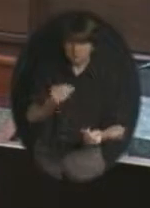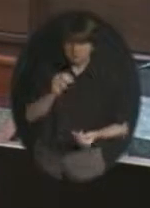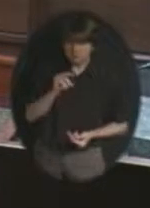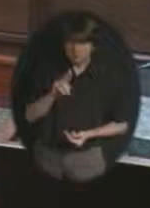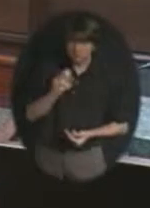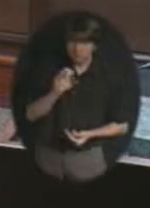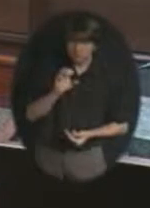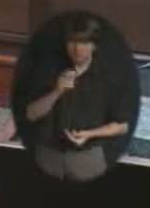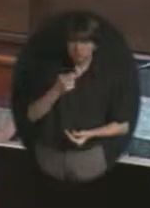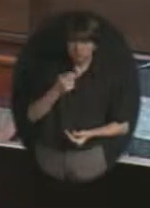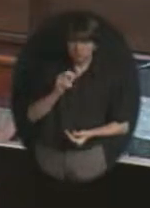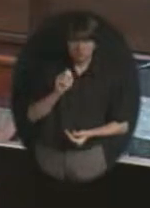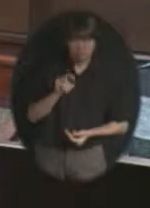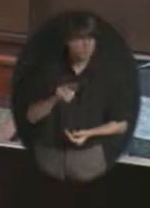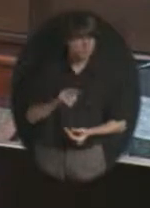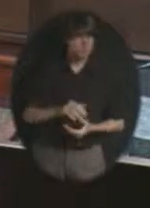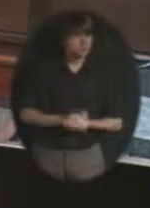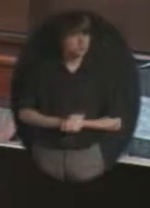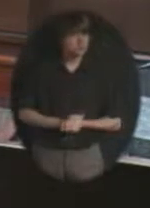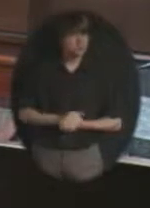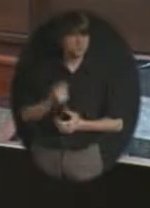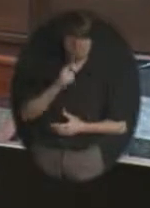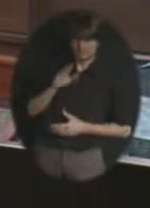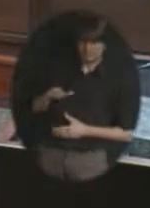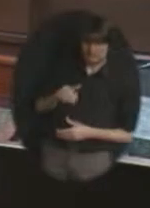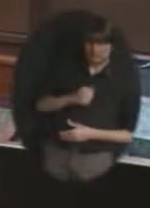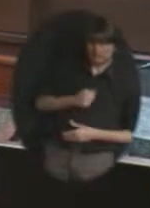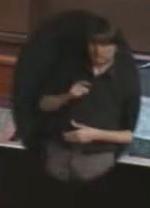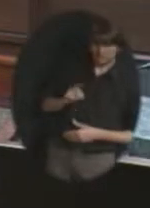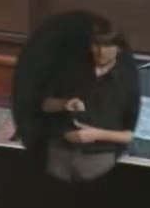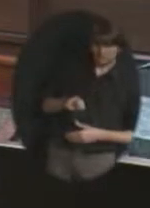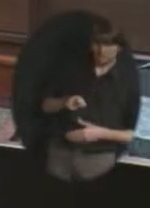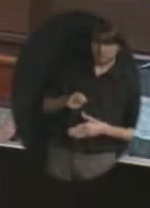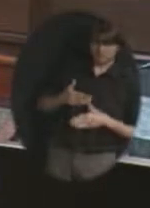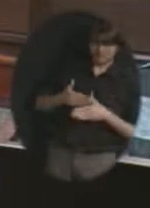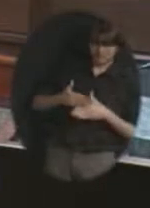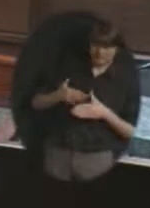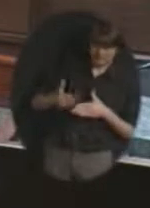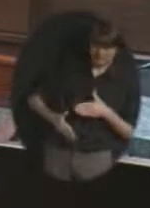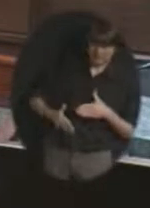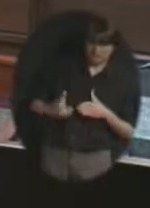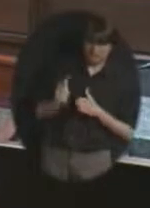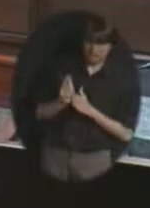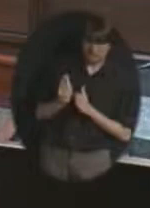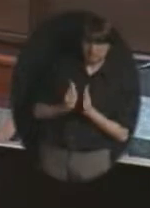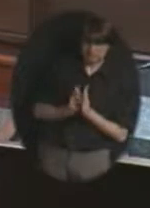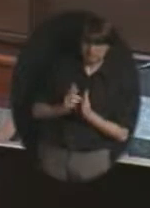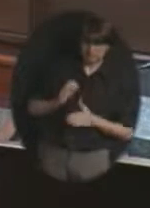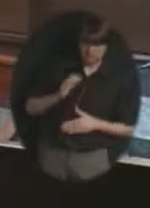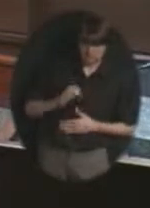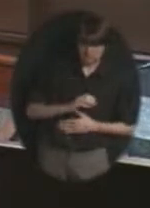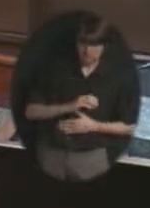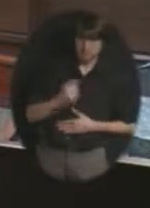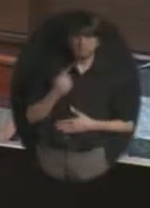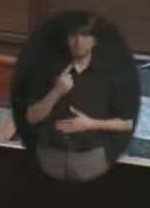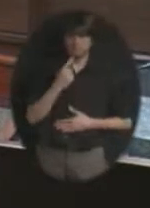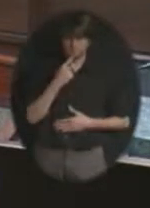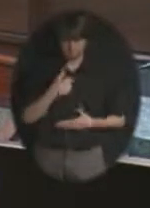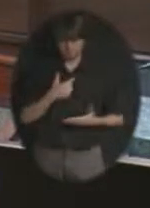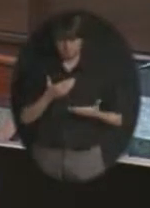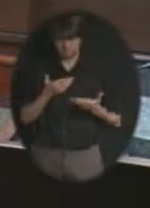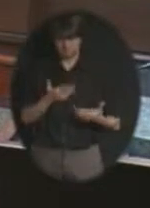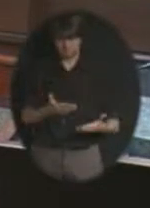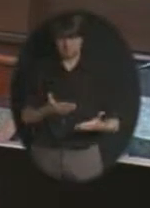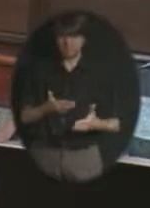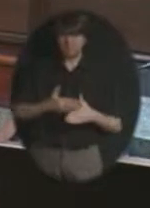I nominate. Actually, we have to cease legislative committee nominations. Okay. So we'll cease. I would move to cease legislative committee